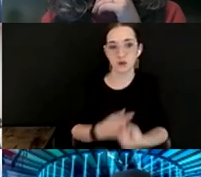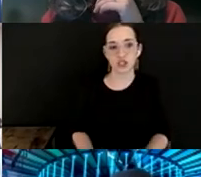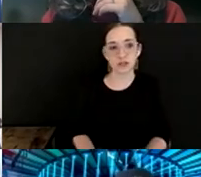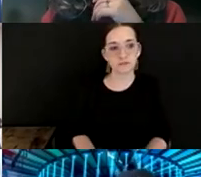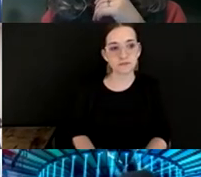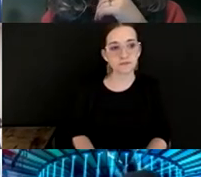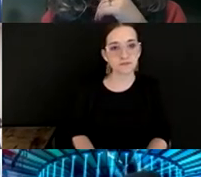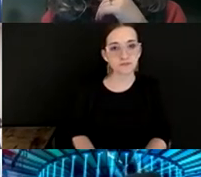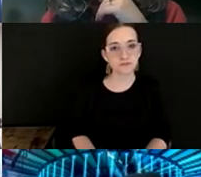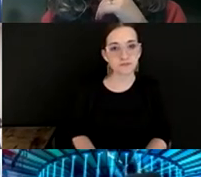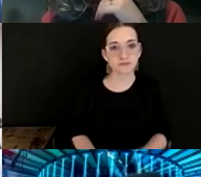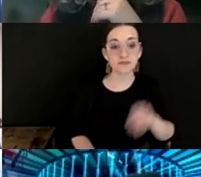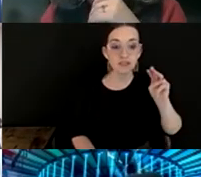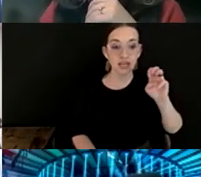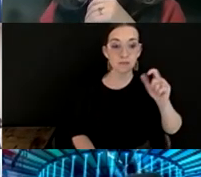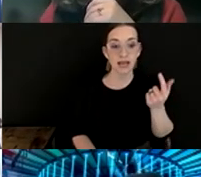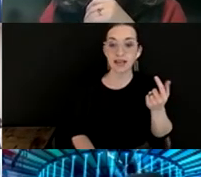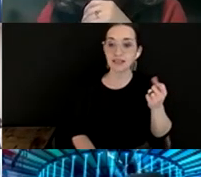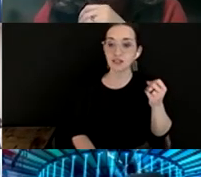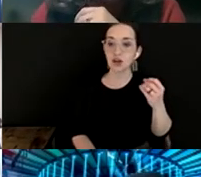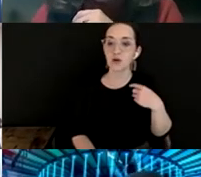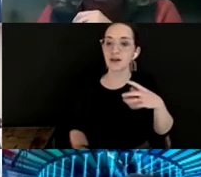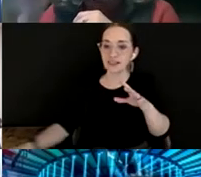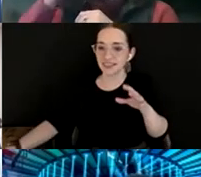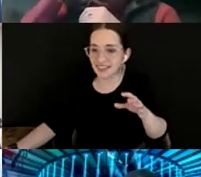So if you can drop in the chat. Thank you, Noah.